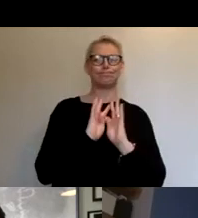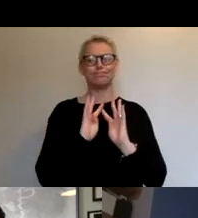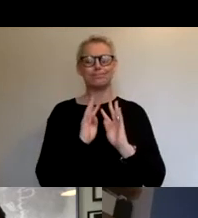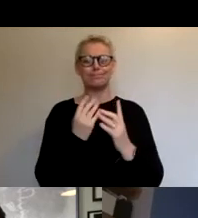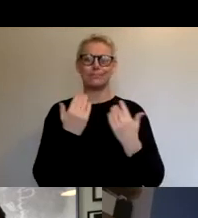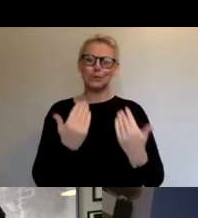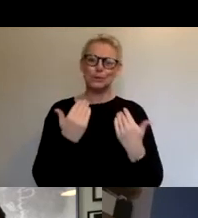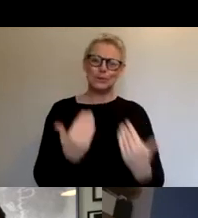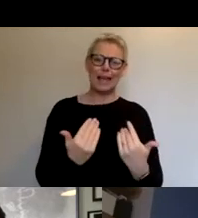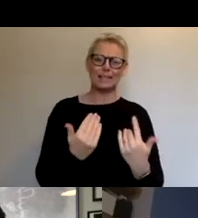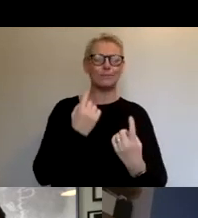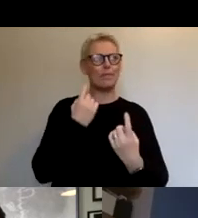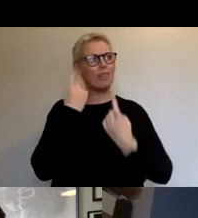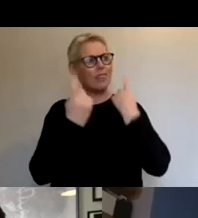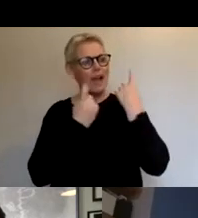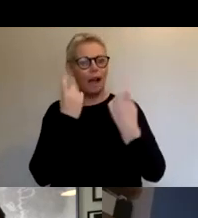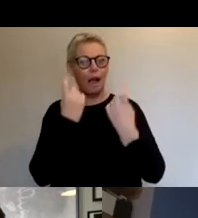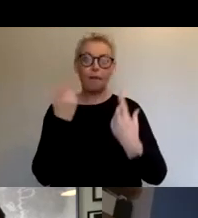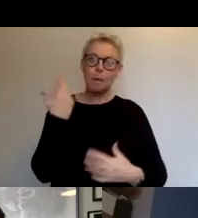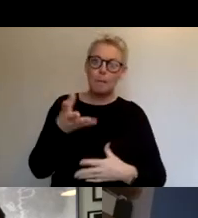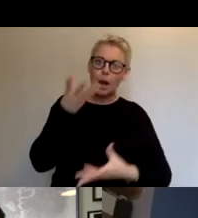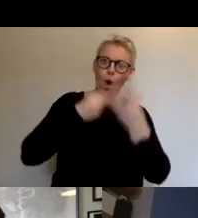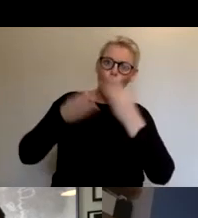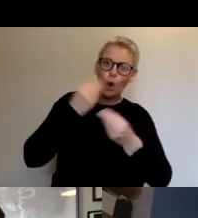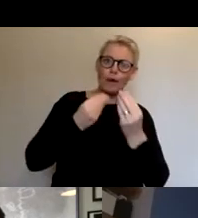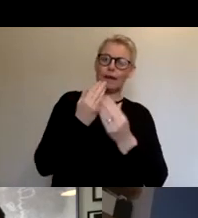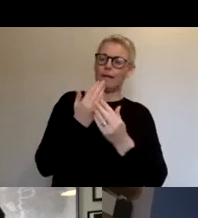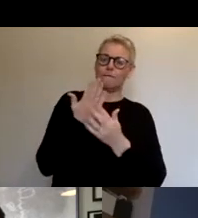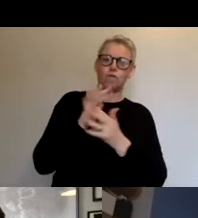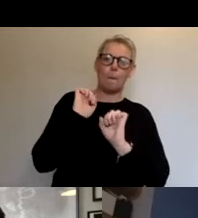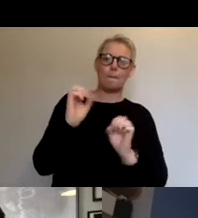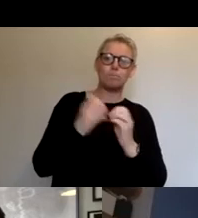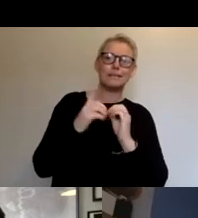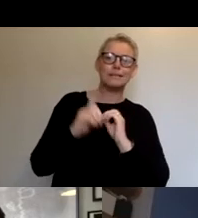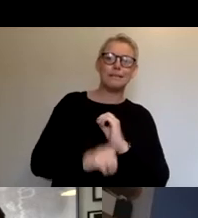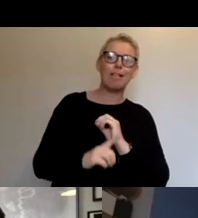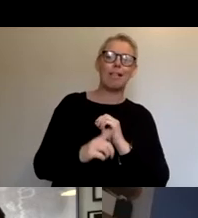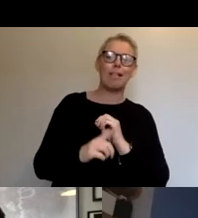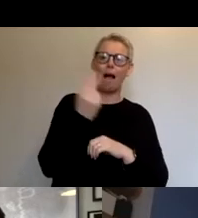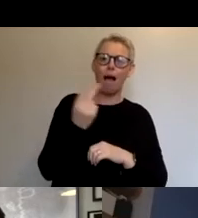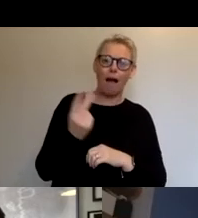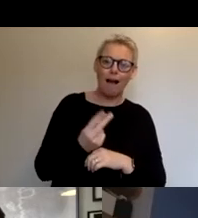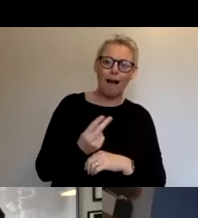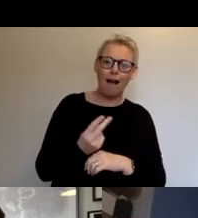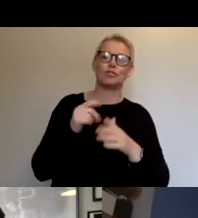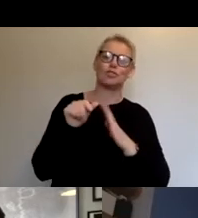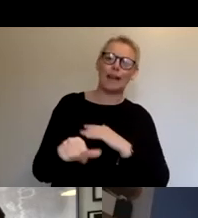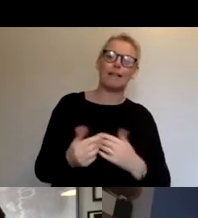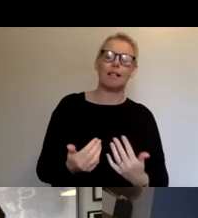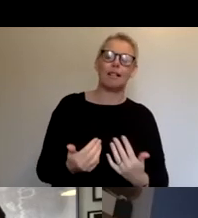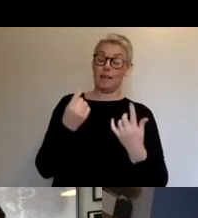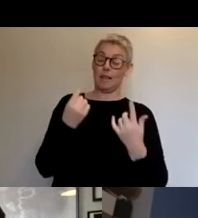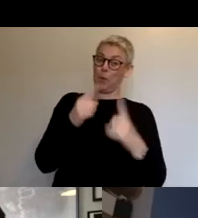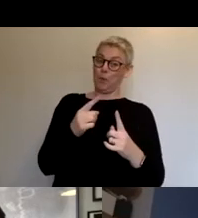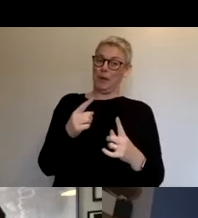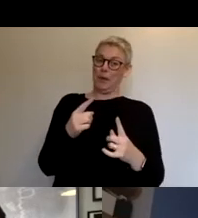to try and codify some of the learning from Bristol Arts Channel. Before you all joined us, we're having a bit of a chat about how sort of end of the